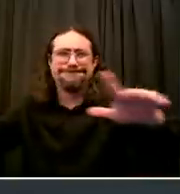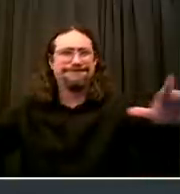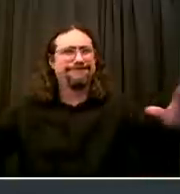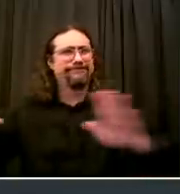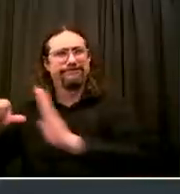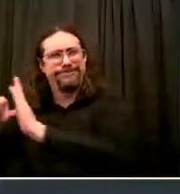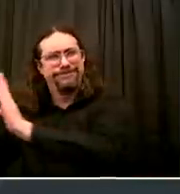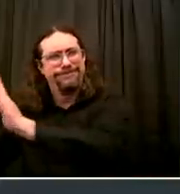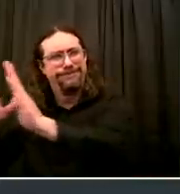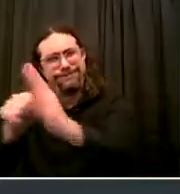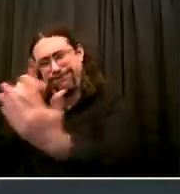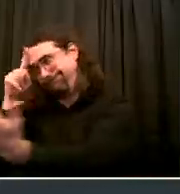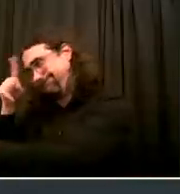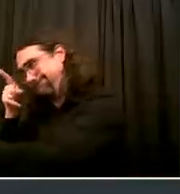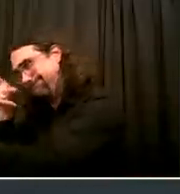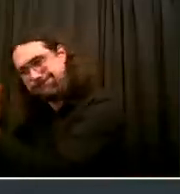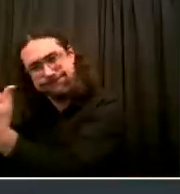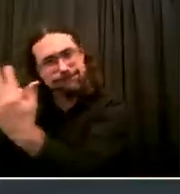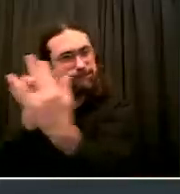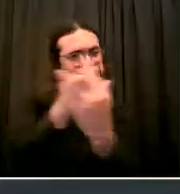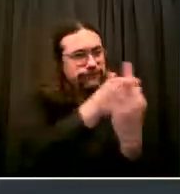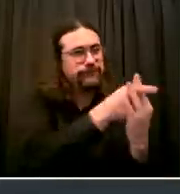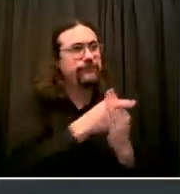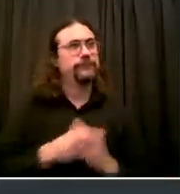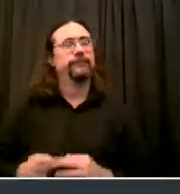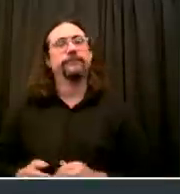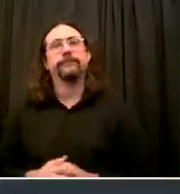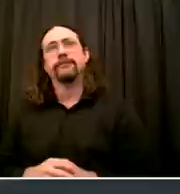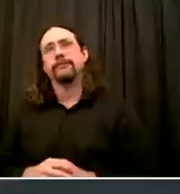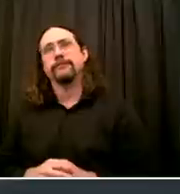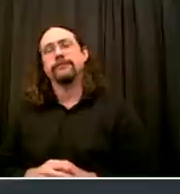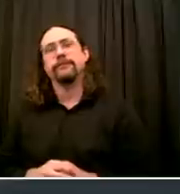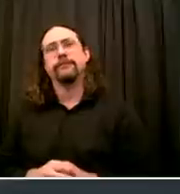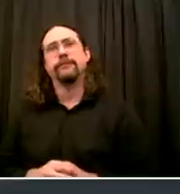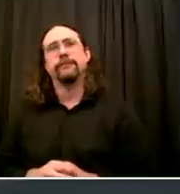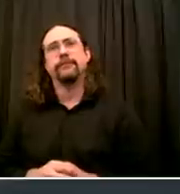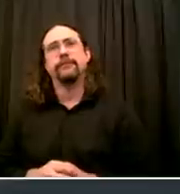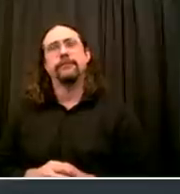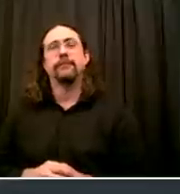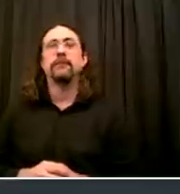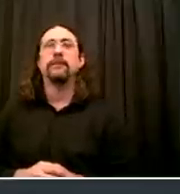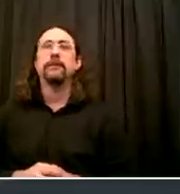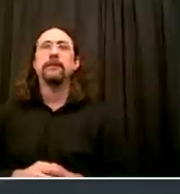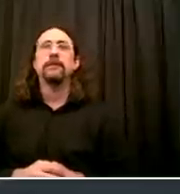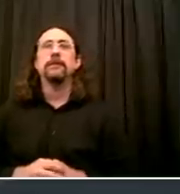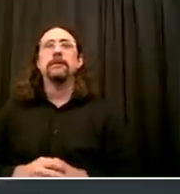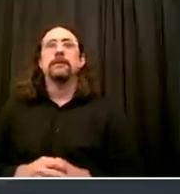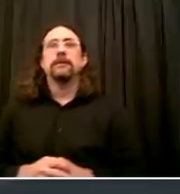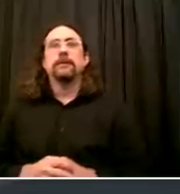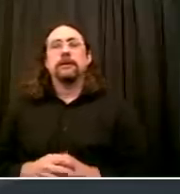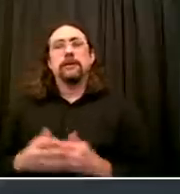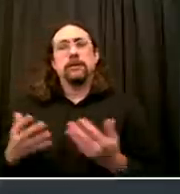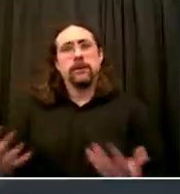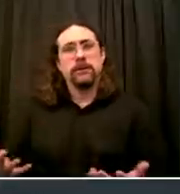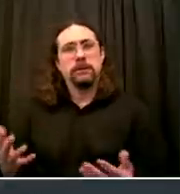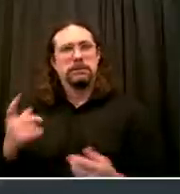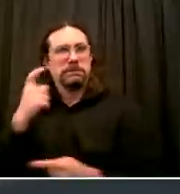So as Shirlane said So much of the recognition That we are